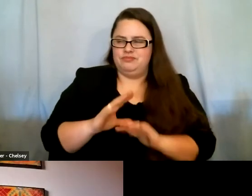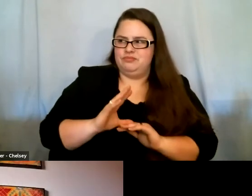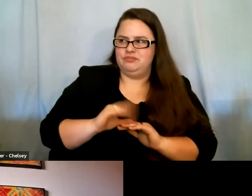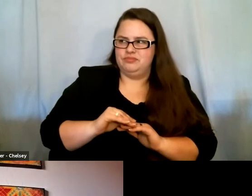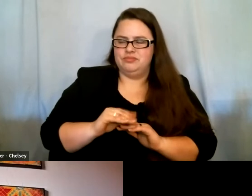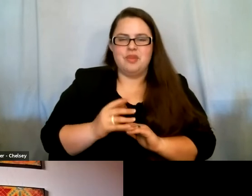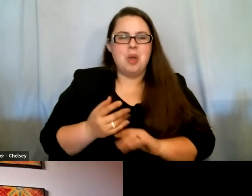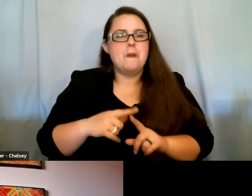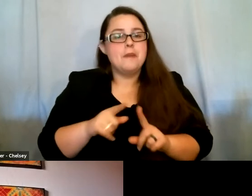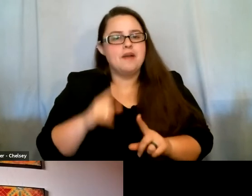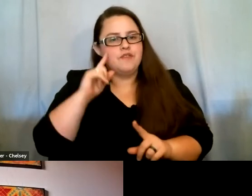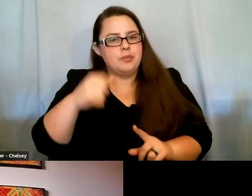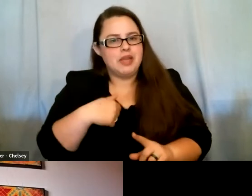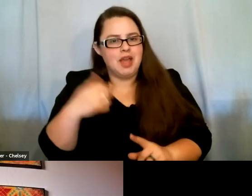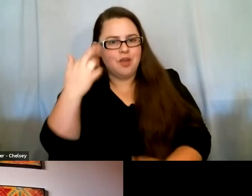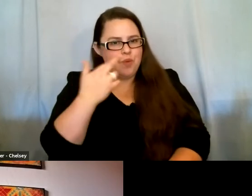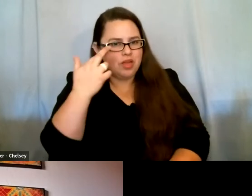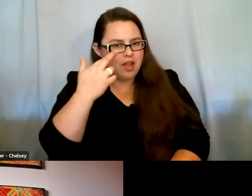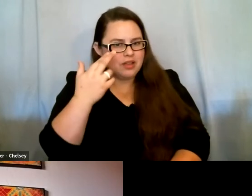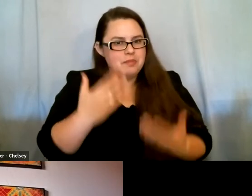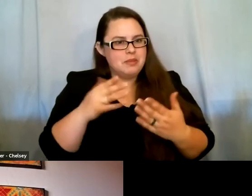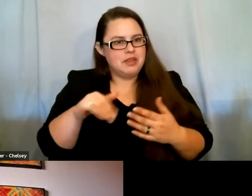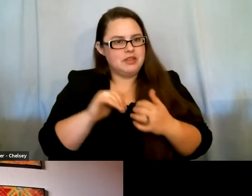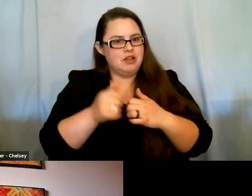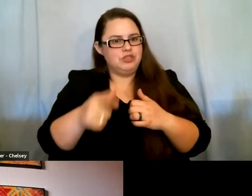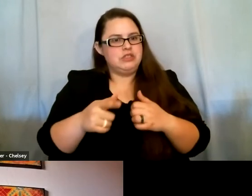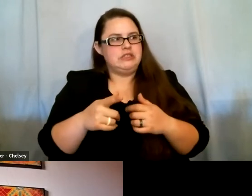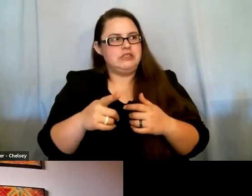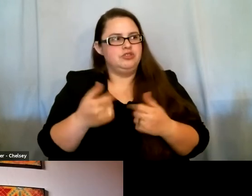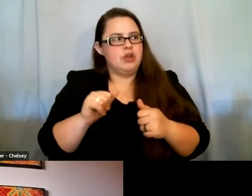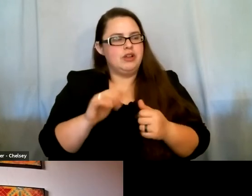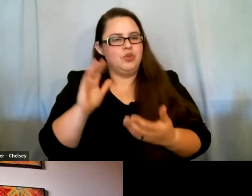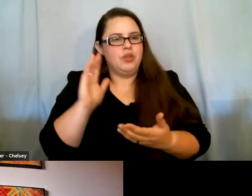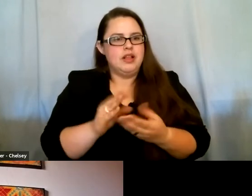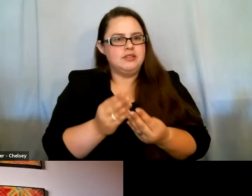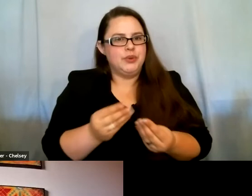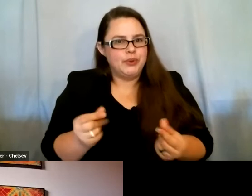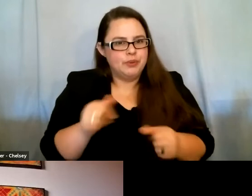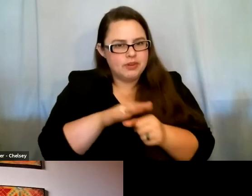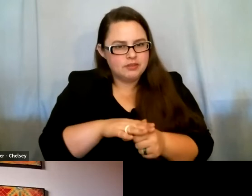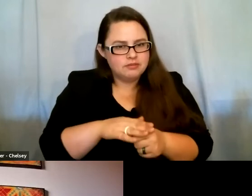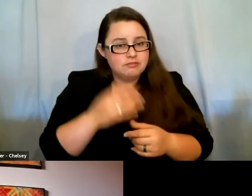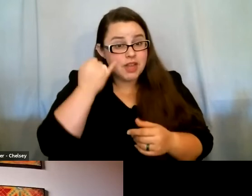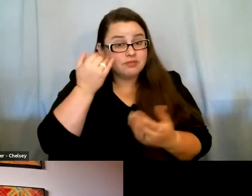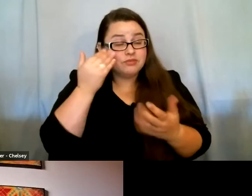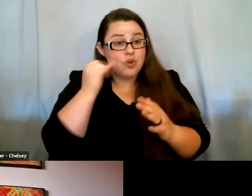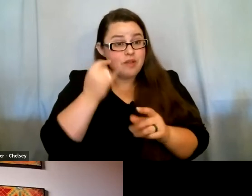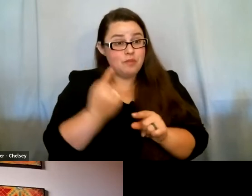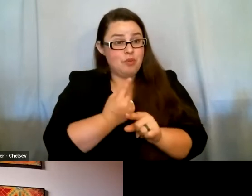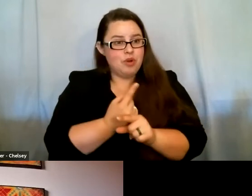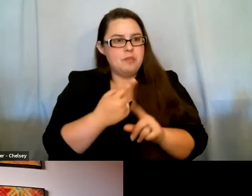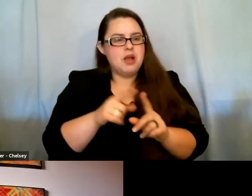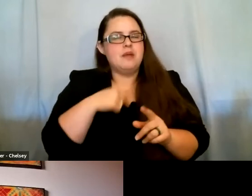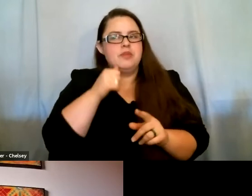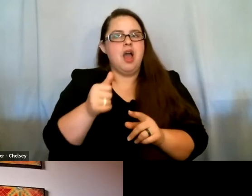But I think for me, I also realized that maybe it was a way for her to cut the tension, right? Not knowing if it was appropriate or not, but I wasn't going to hold that